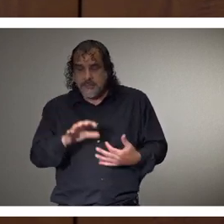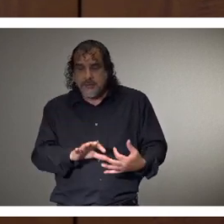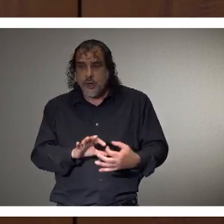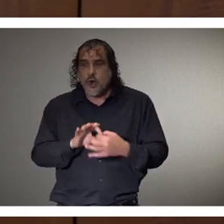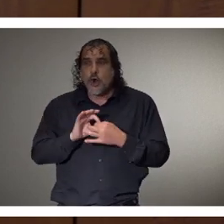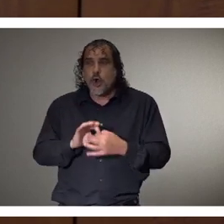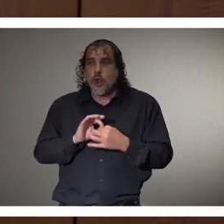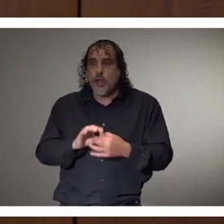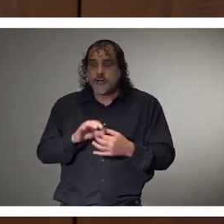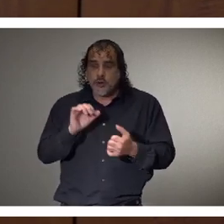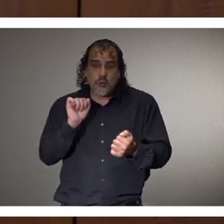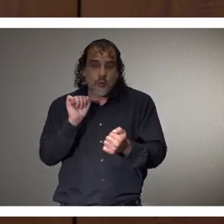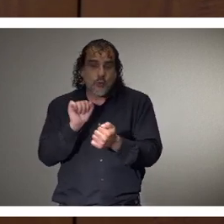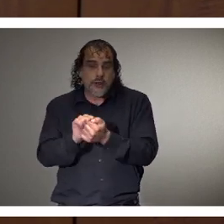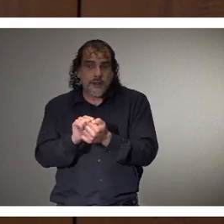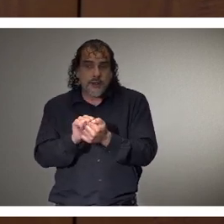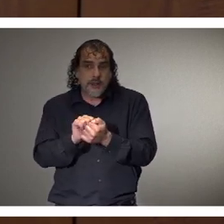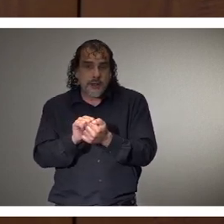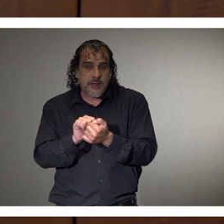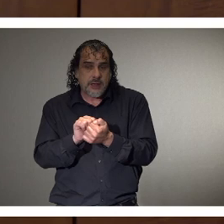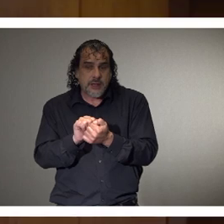those, uh,